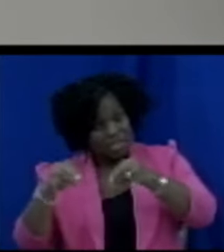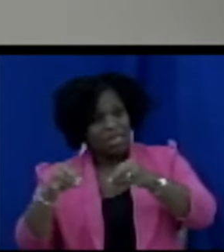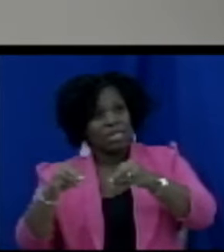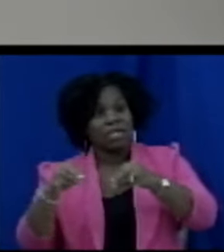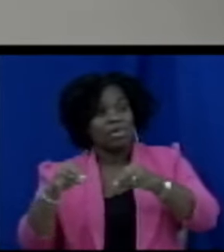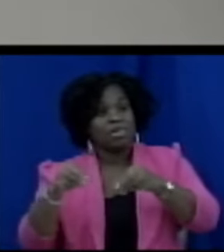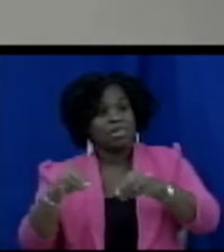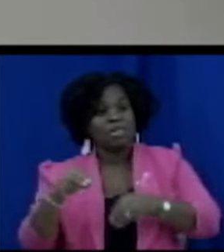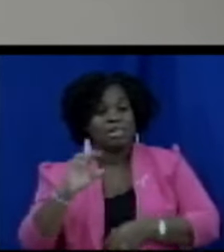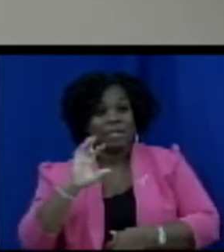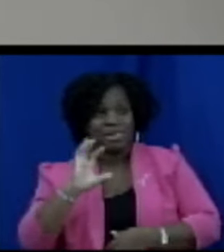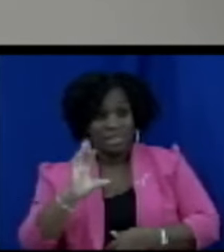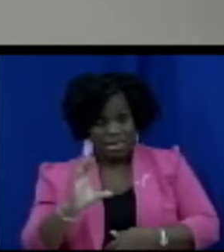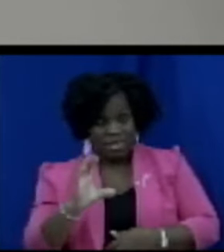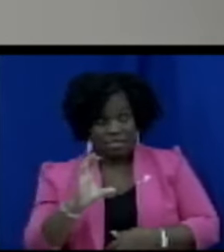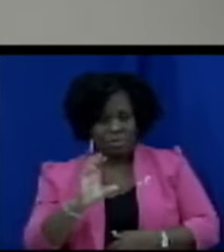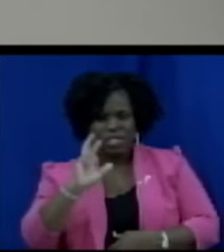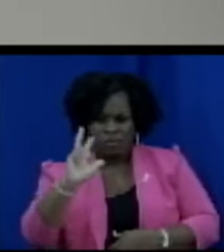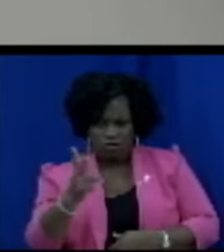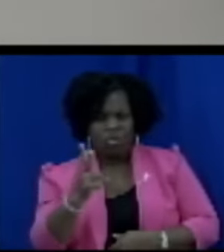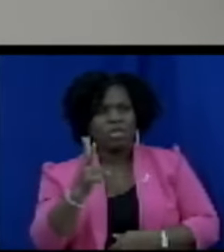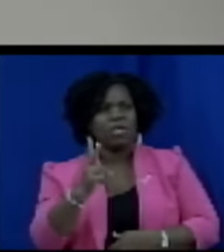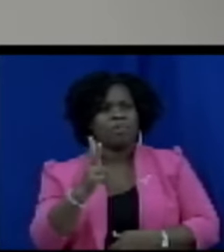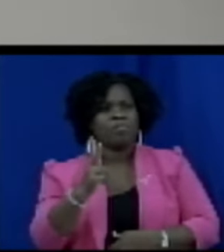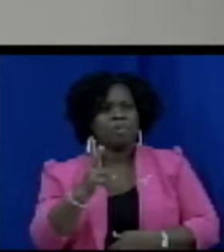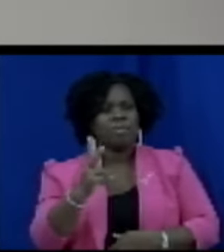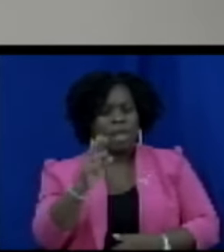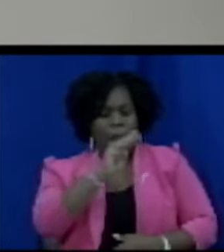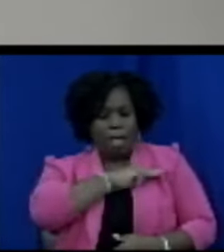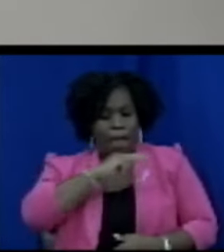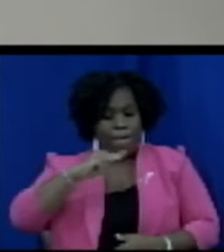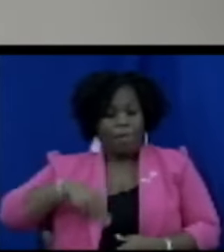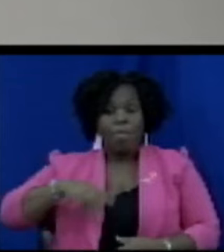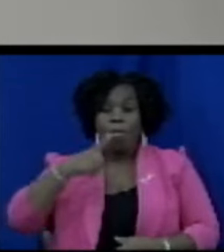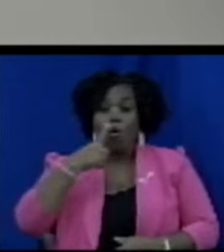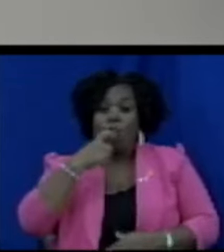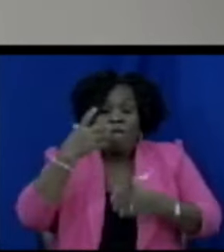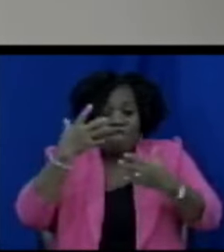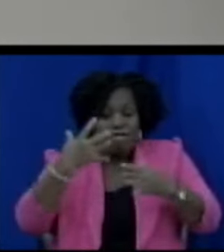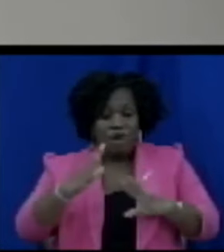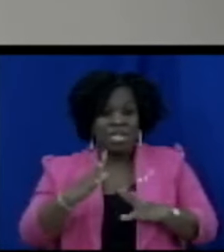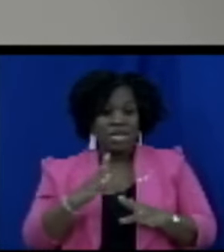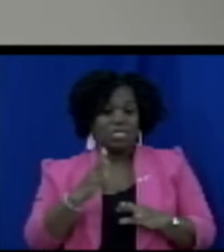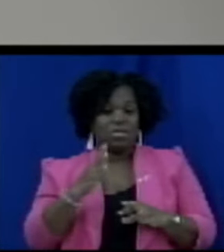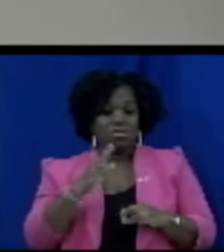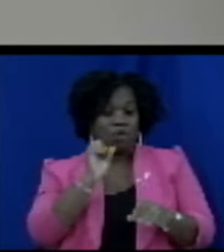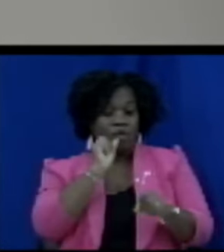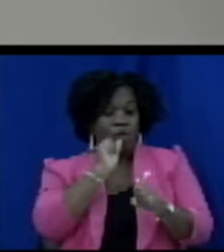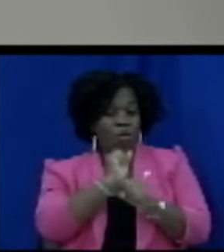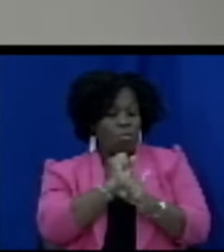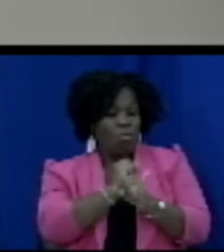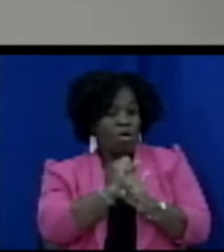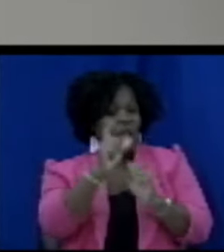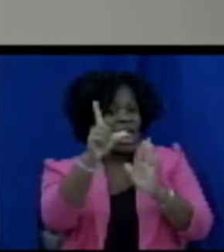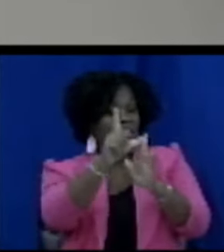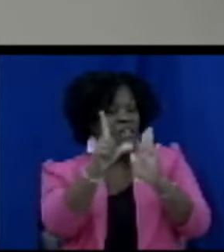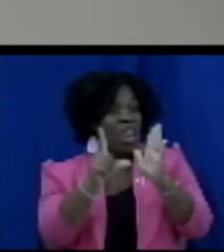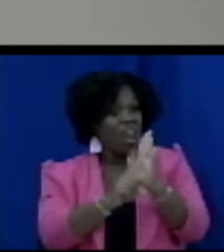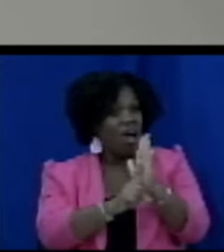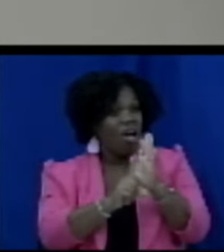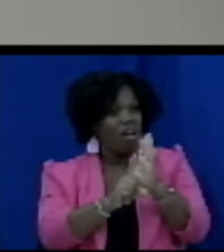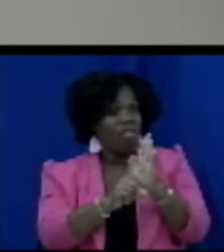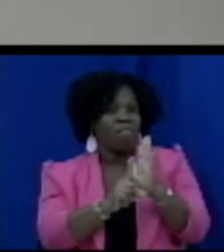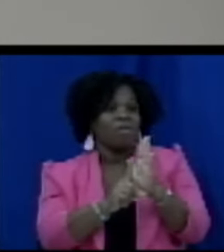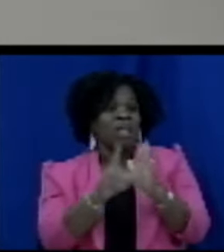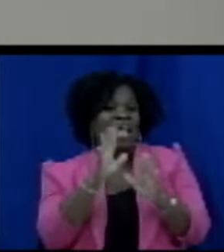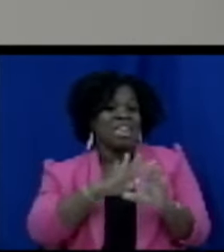is an attorney at law of at least seven years standing who shall be the chairperson of the board